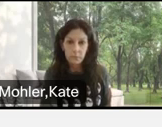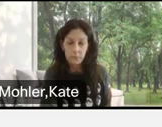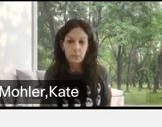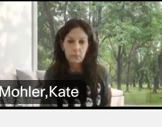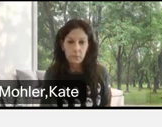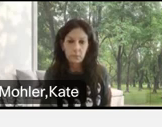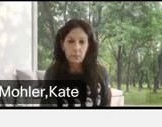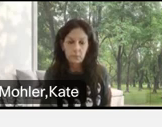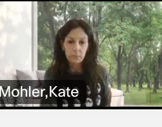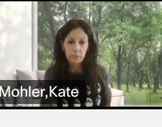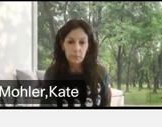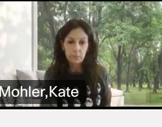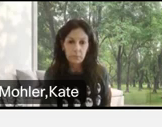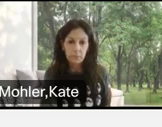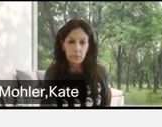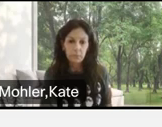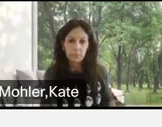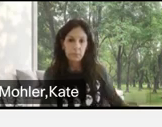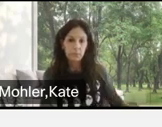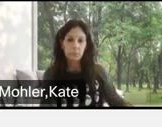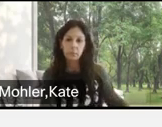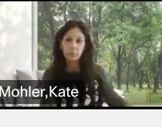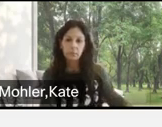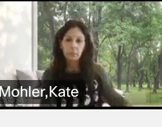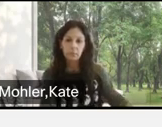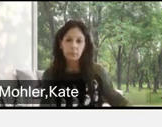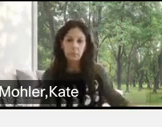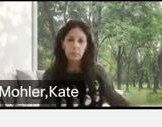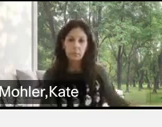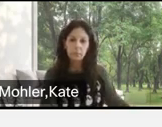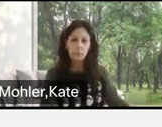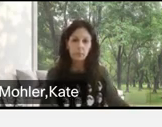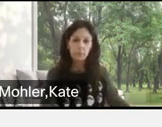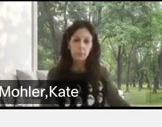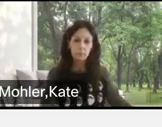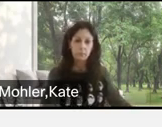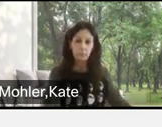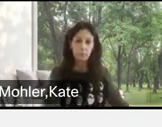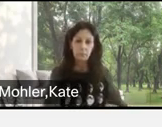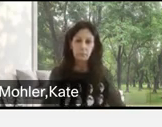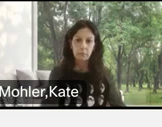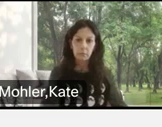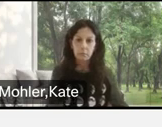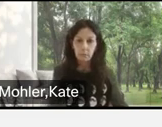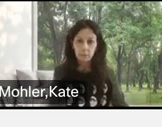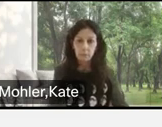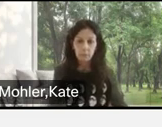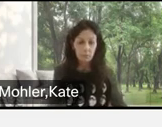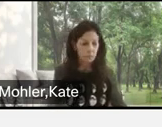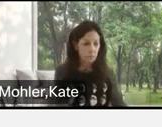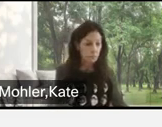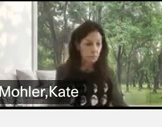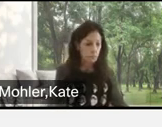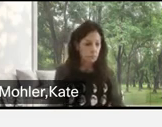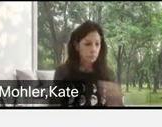you can't see normal. Um, or you may not be able to look at everything because you're driving. these are just ways they're